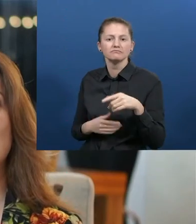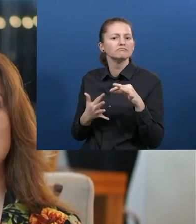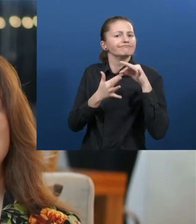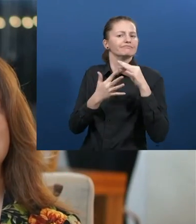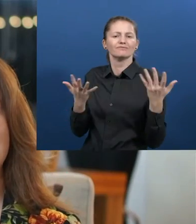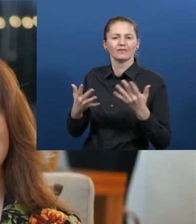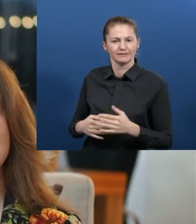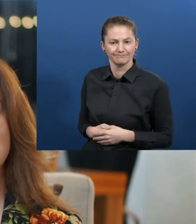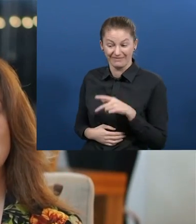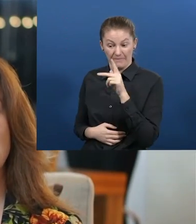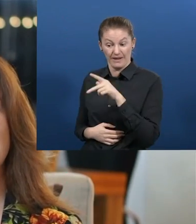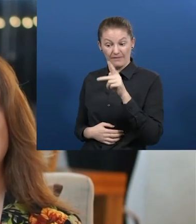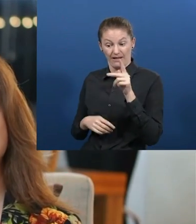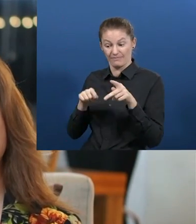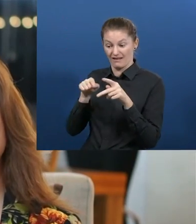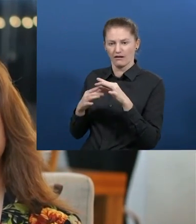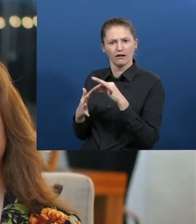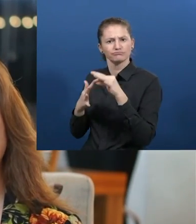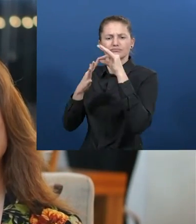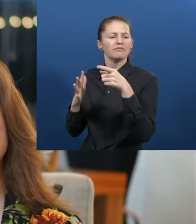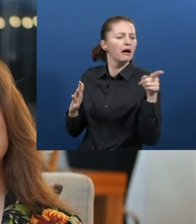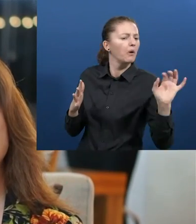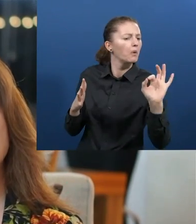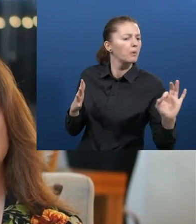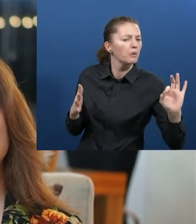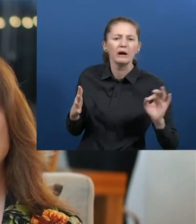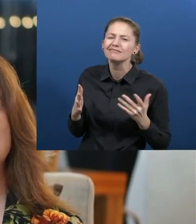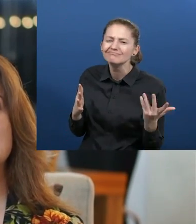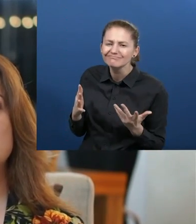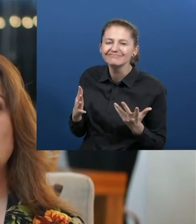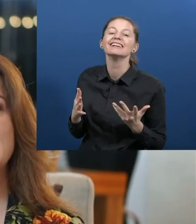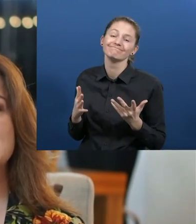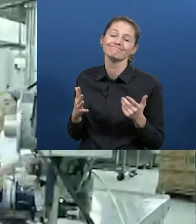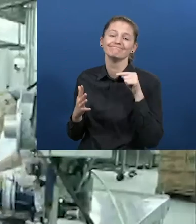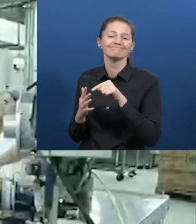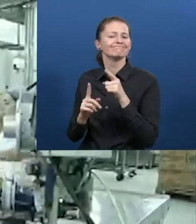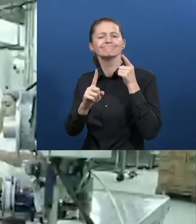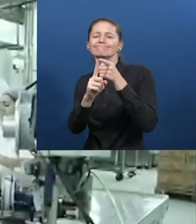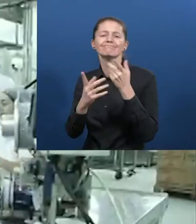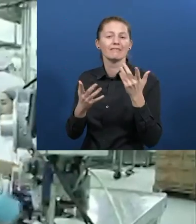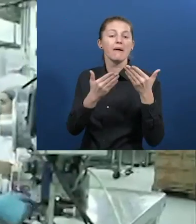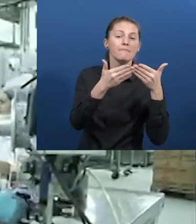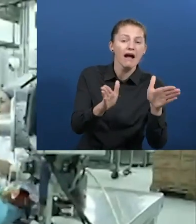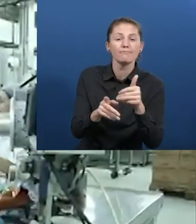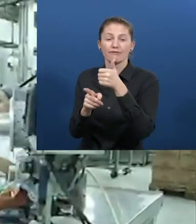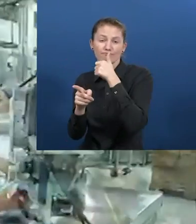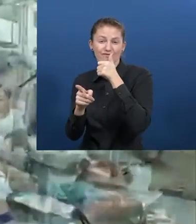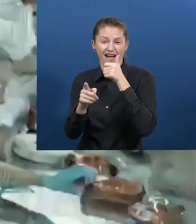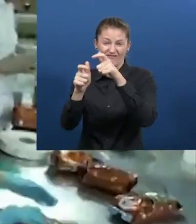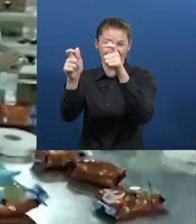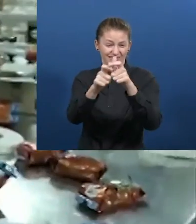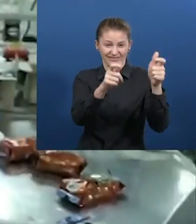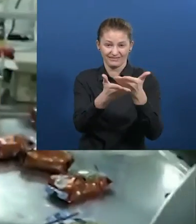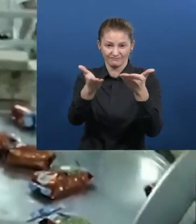Lo que diferencia la iniciativa es que el Programa Pacto de Productividad logró que entidades públicas y privadas compartieran una misma